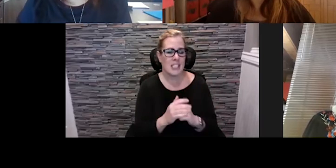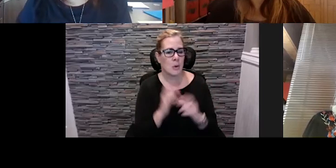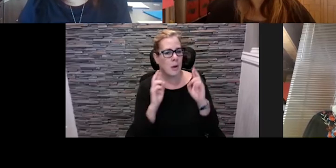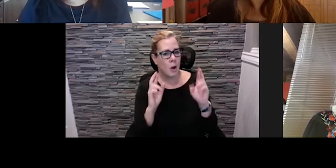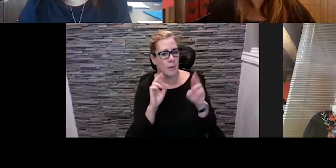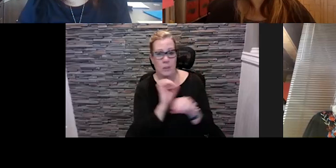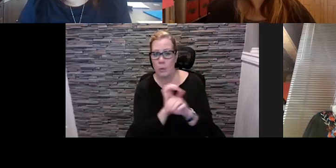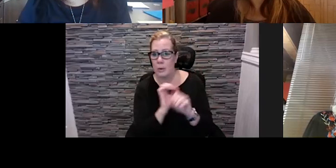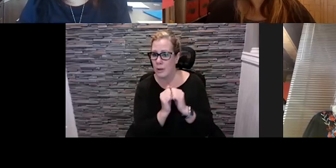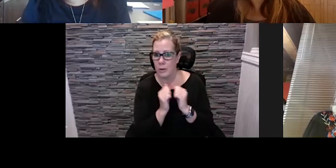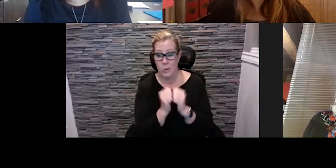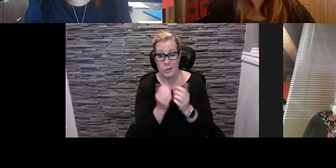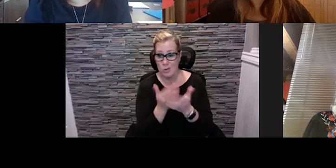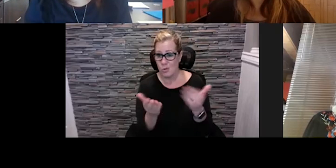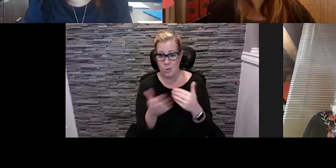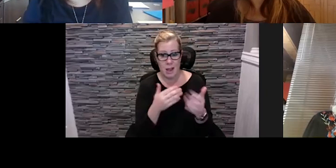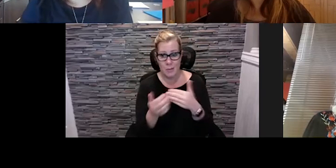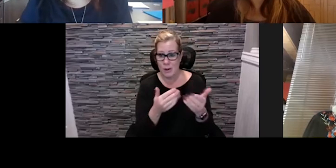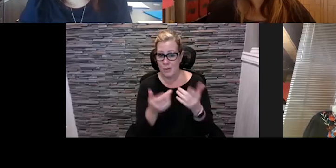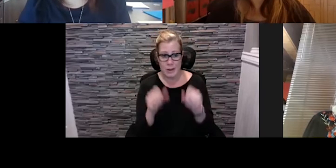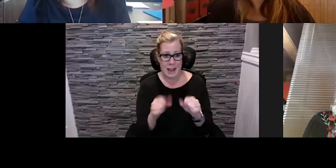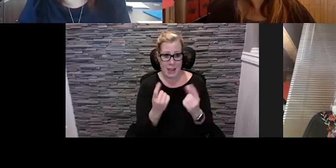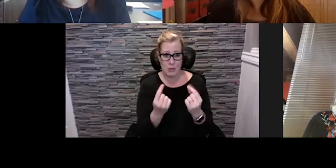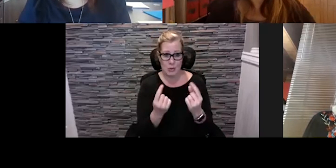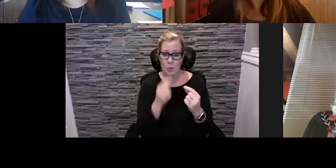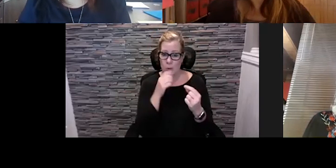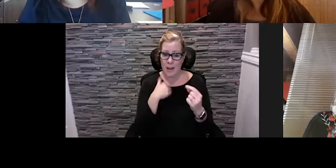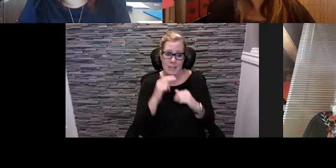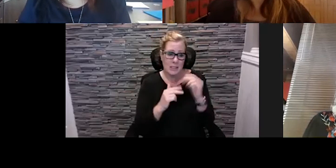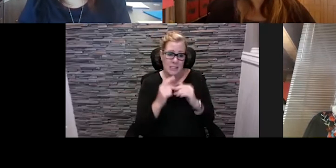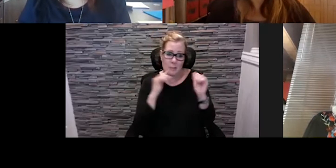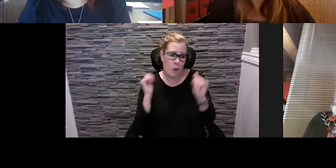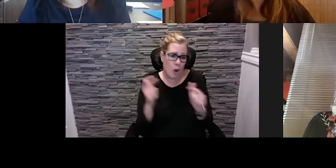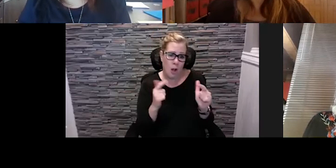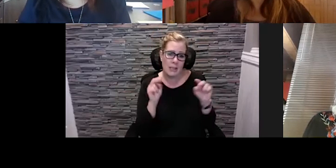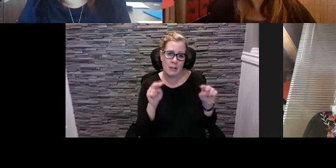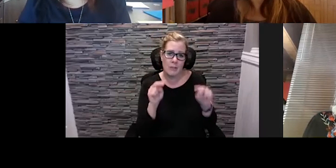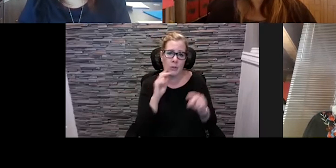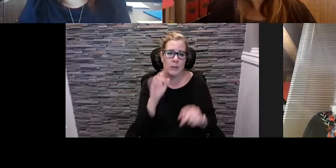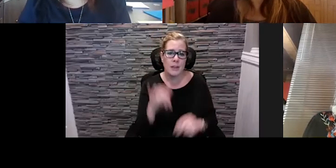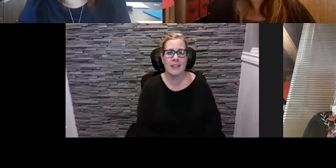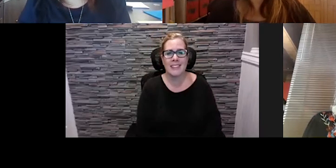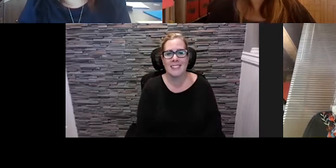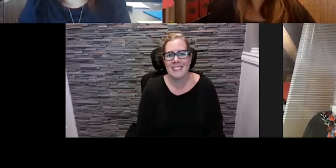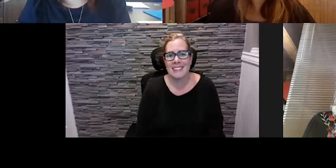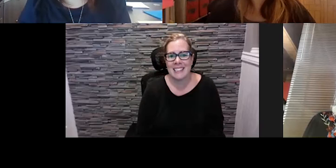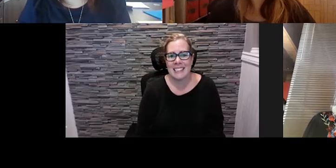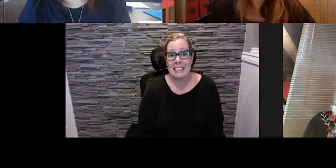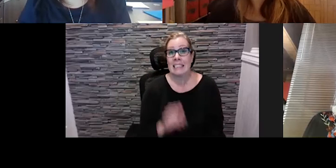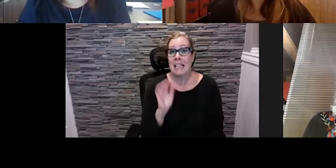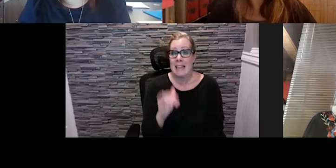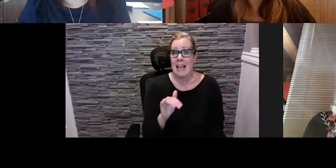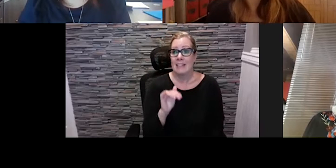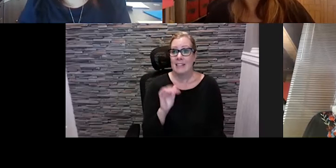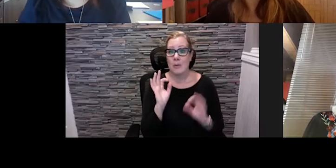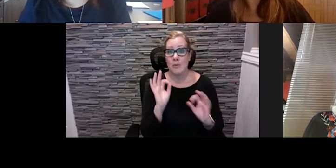we can come together and that we will have facilities for everyone you know and uh look forward to doing it well and that's a such a great segue